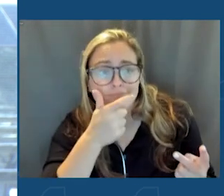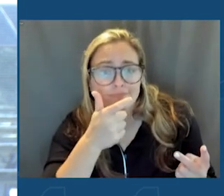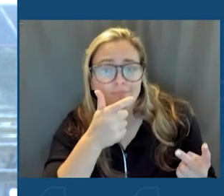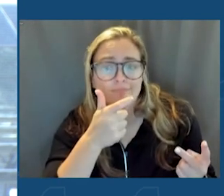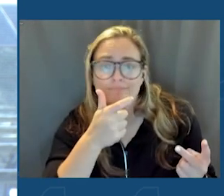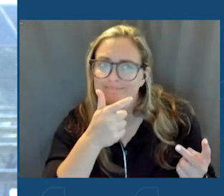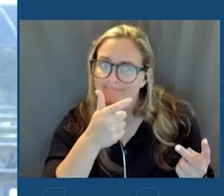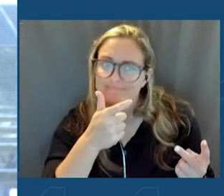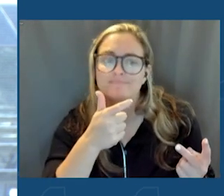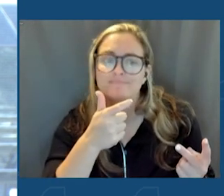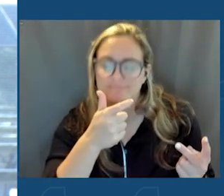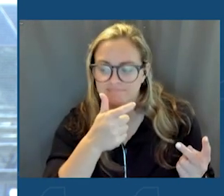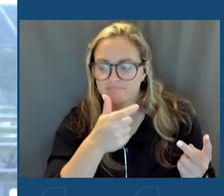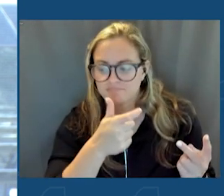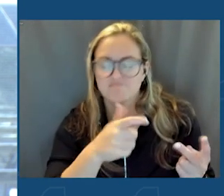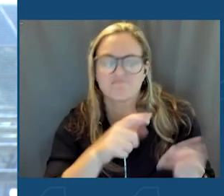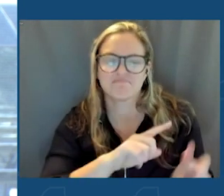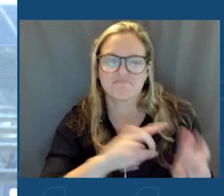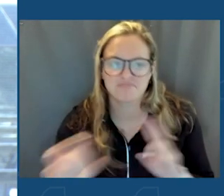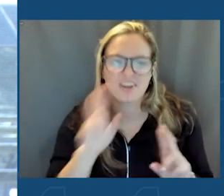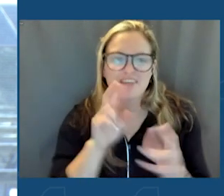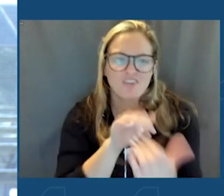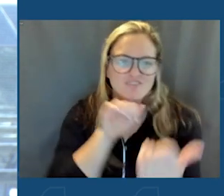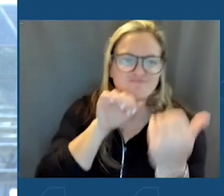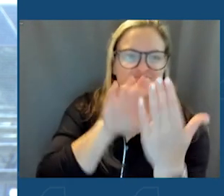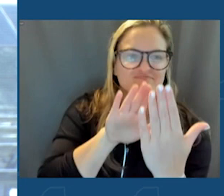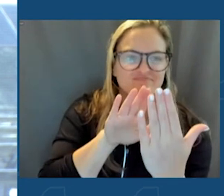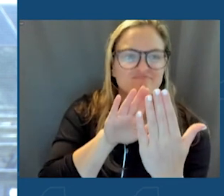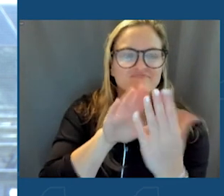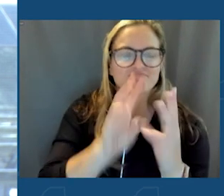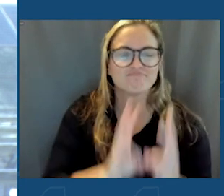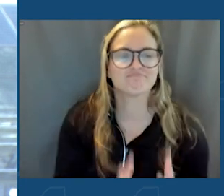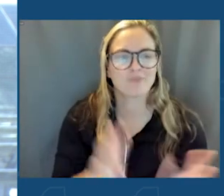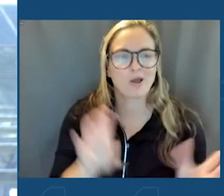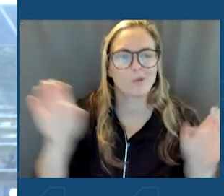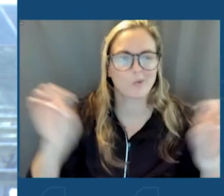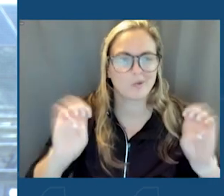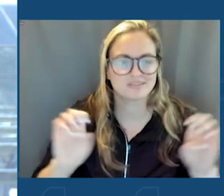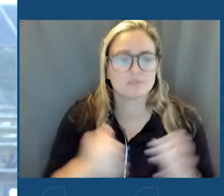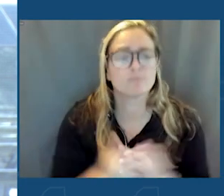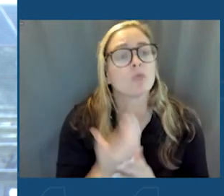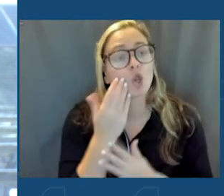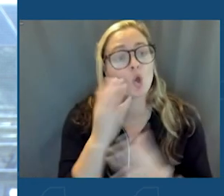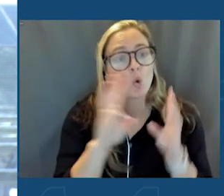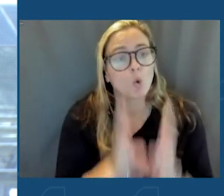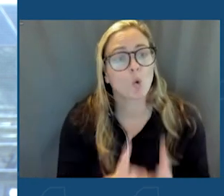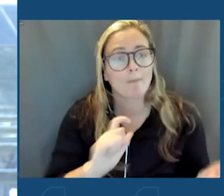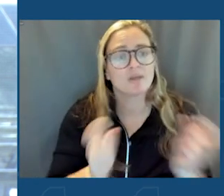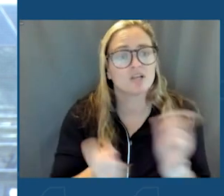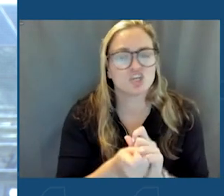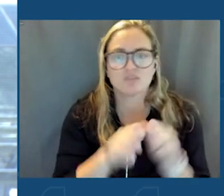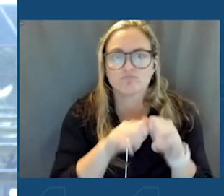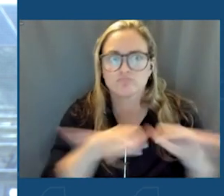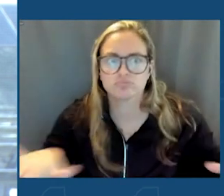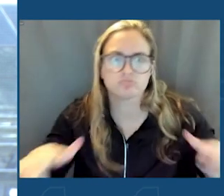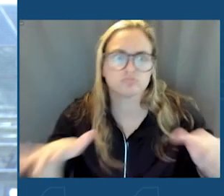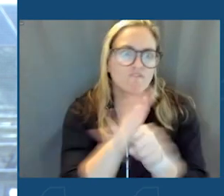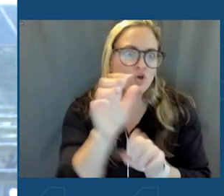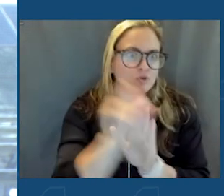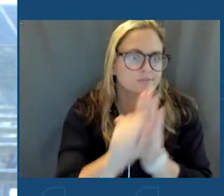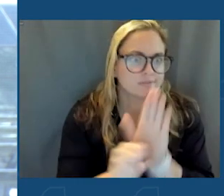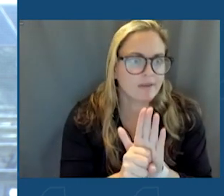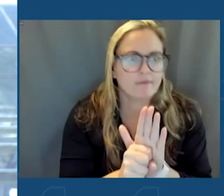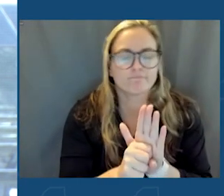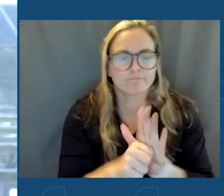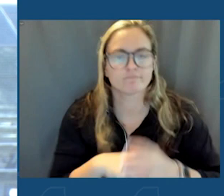when it comes to confronting the climate crisis. They know that climate change transcends state lines and that our